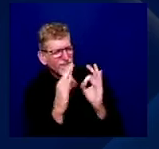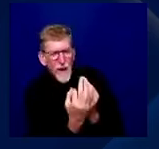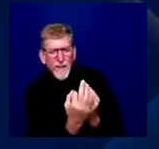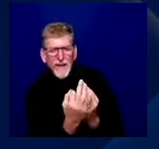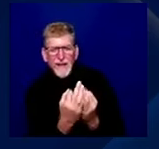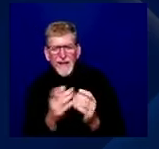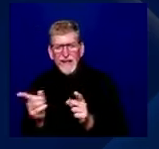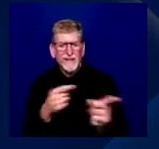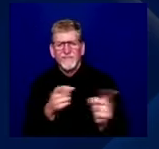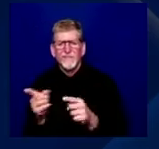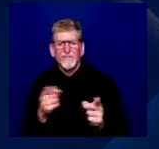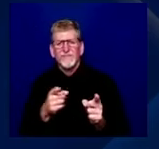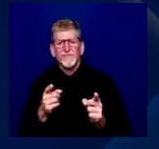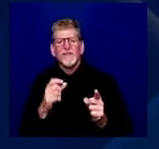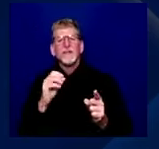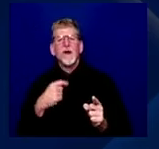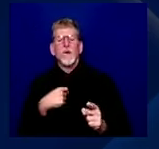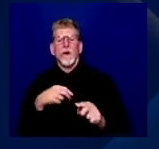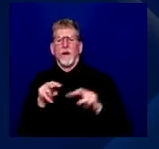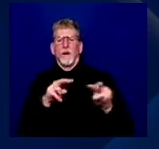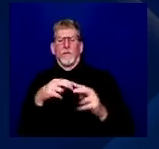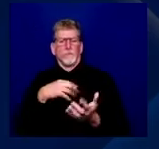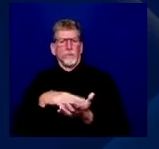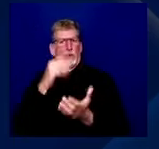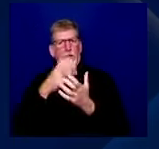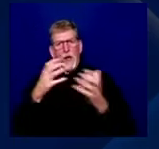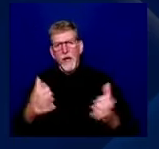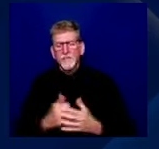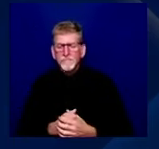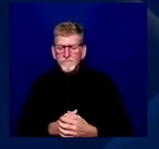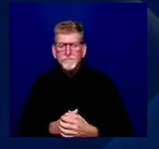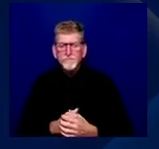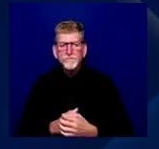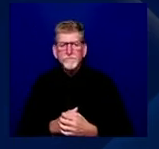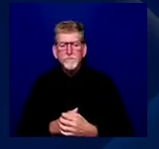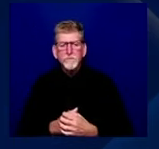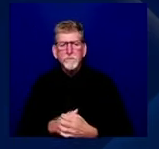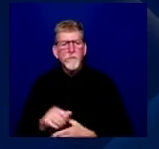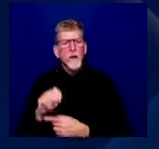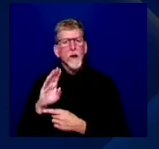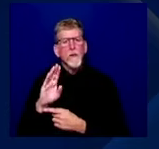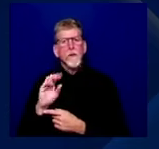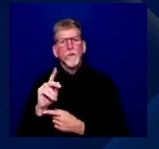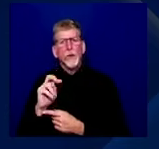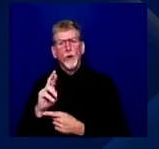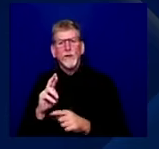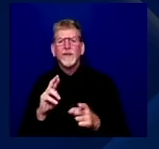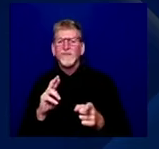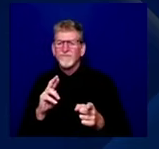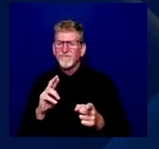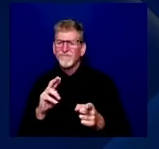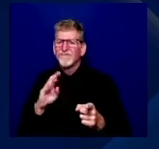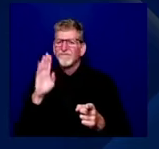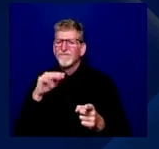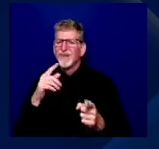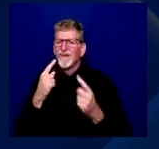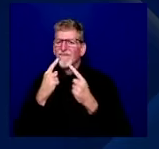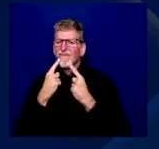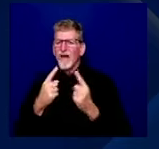say that humbly because, uh, we all know your platform and you use it really to educate folks on, on a few things. Number one, maternal